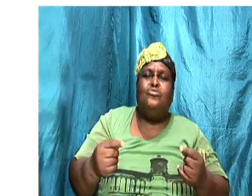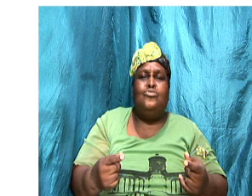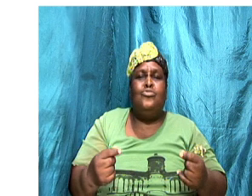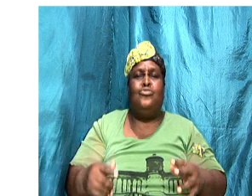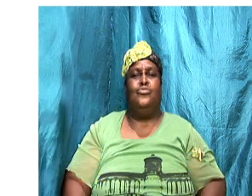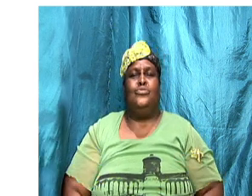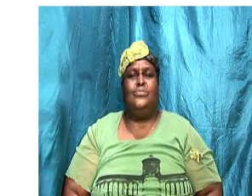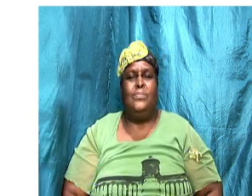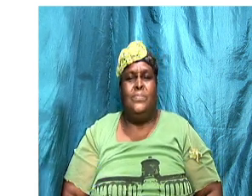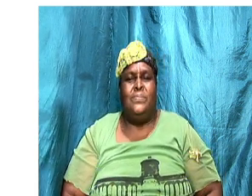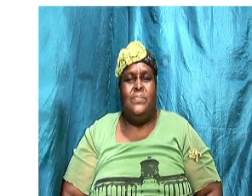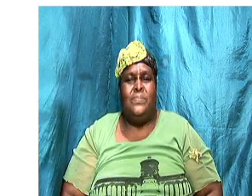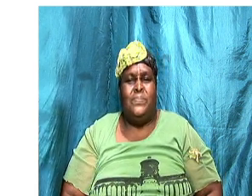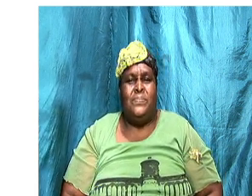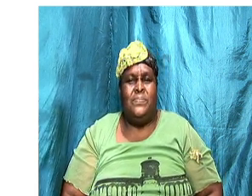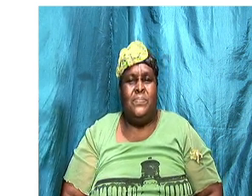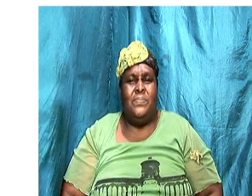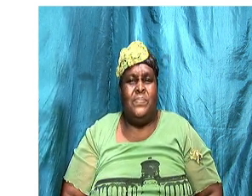mighty God